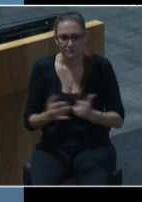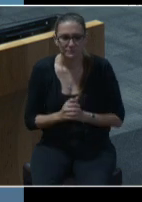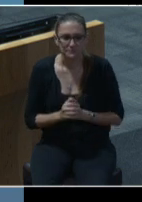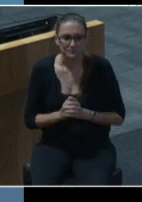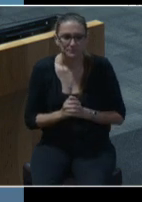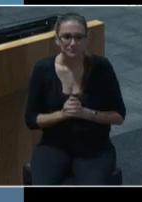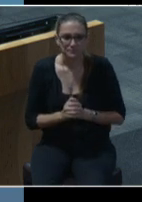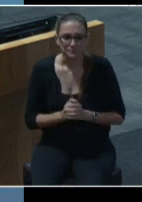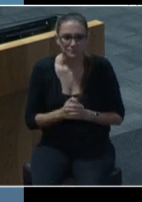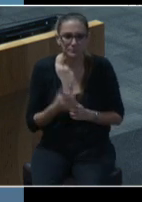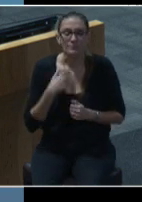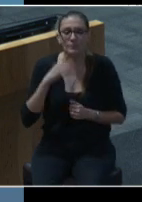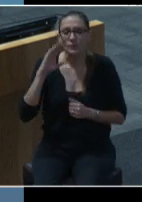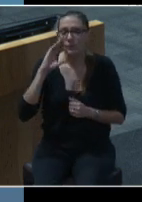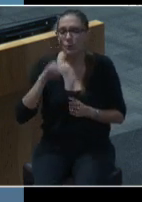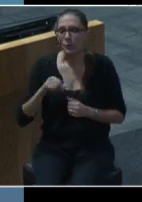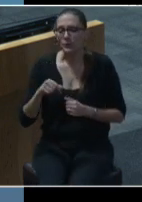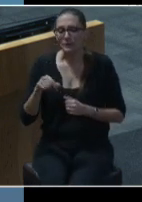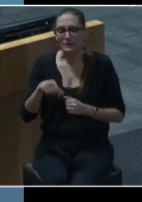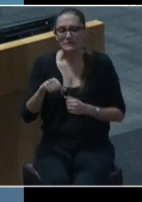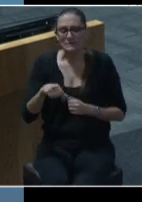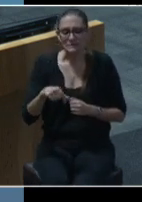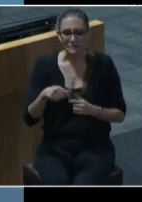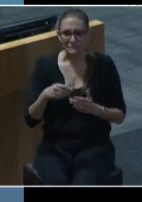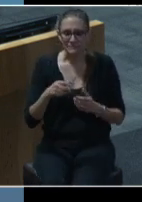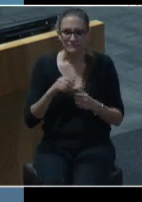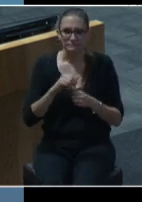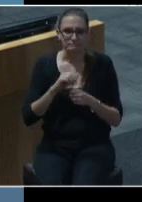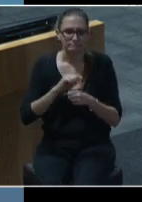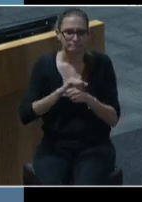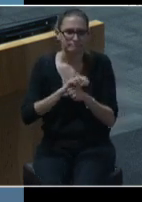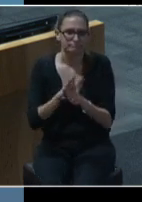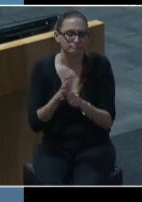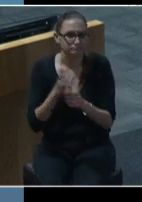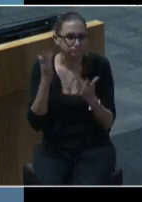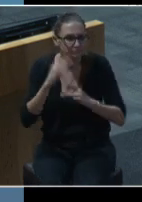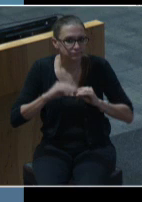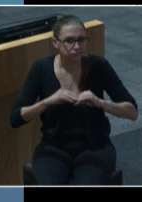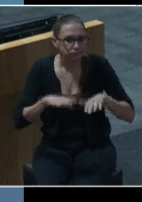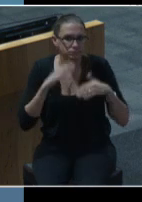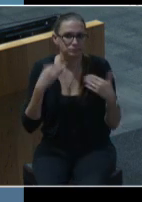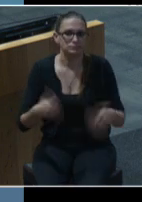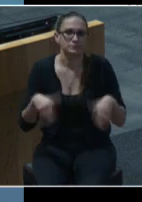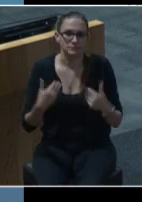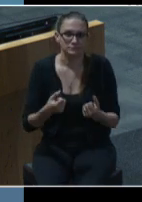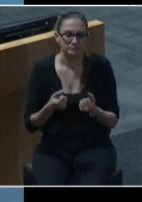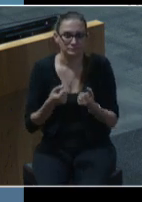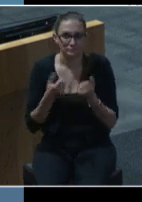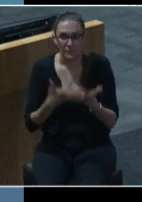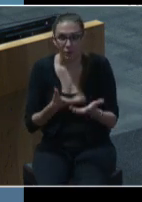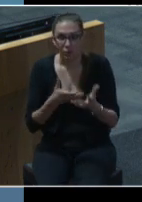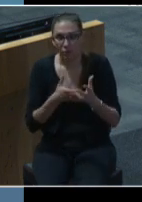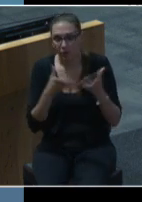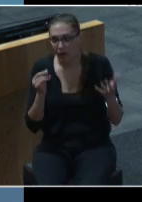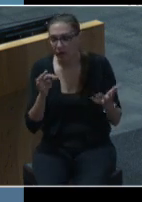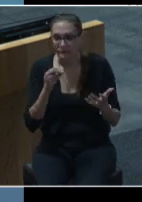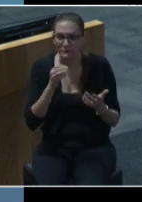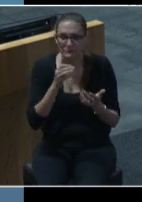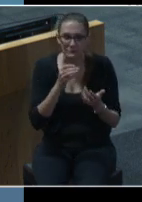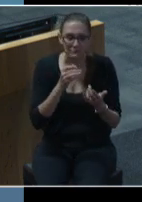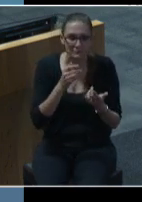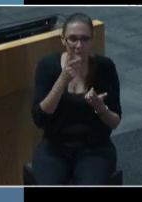you know I know that this pandemic has created a lot of interest in how we're planning for the